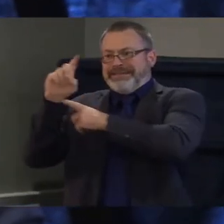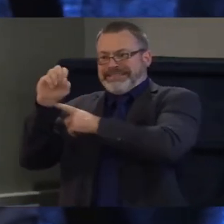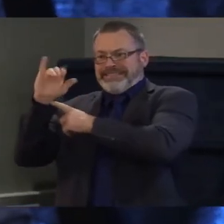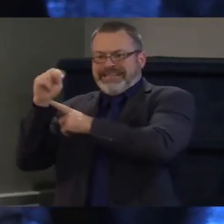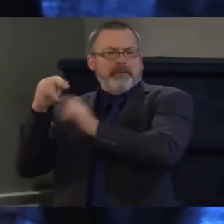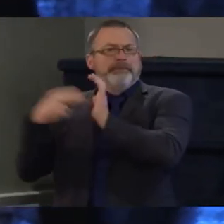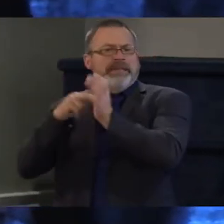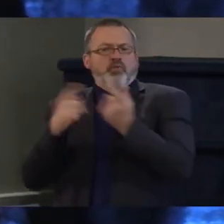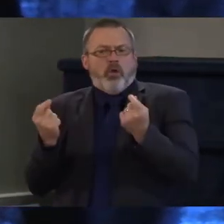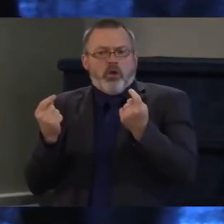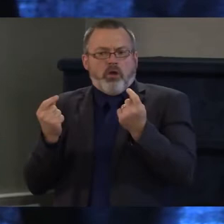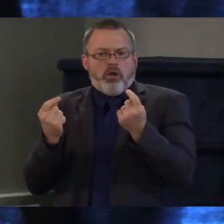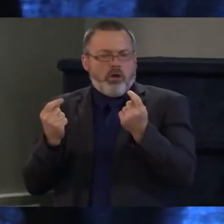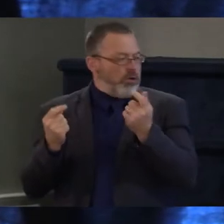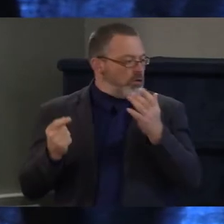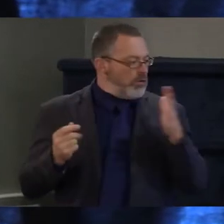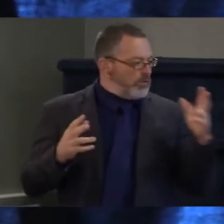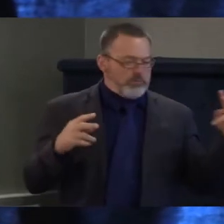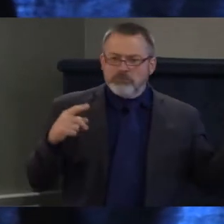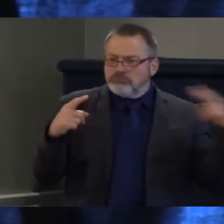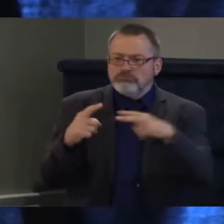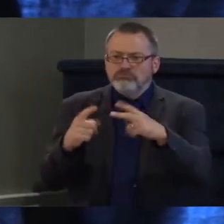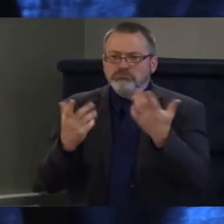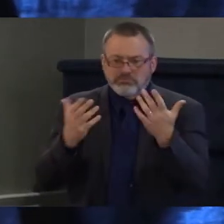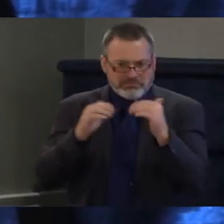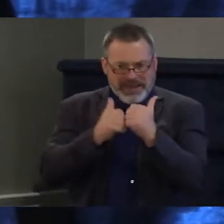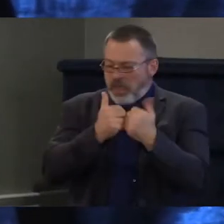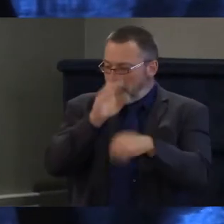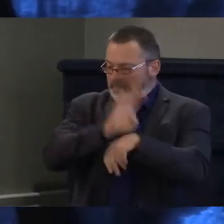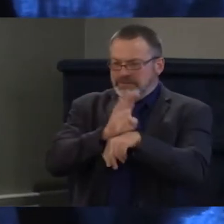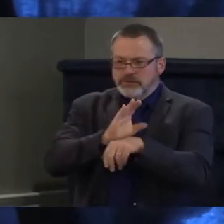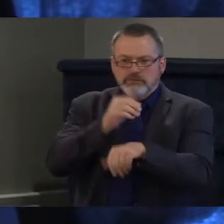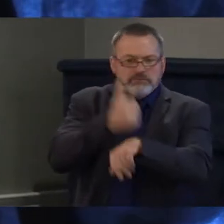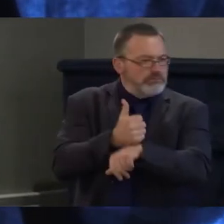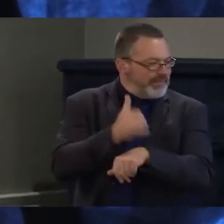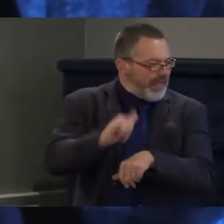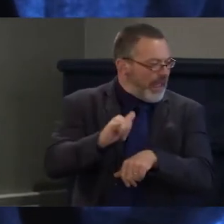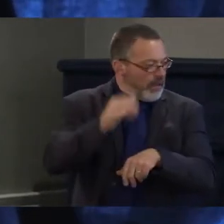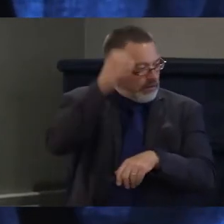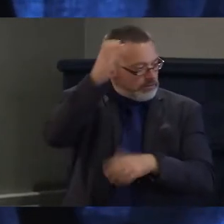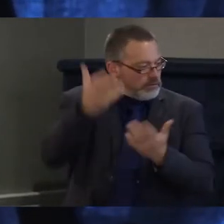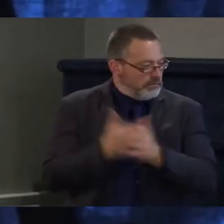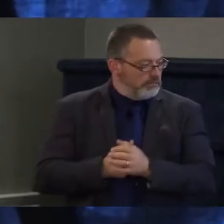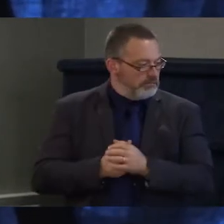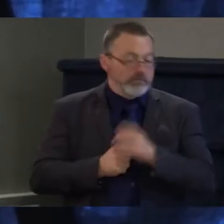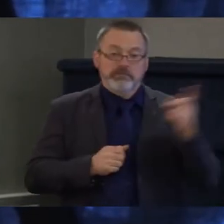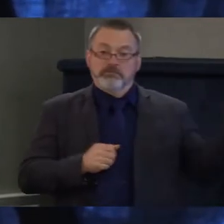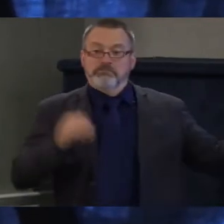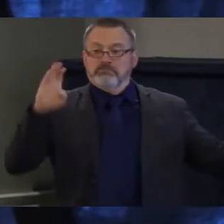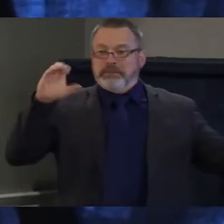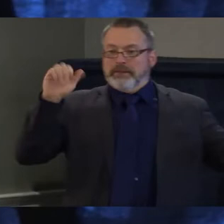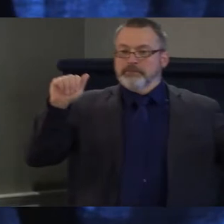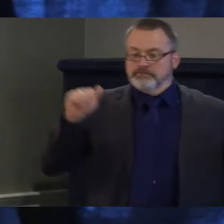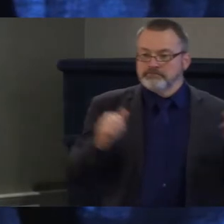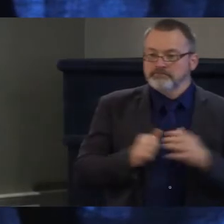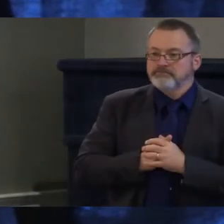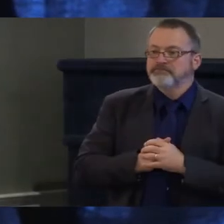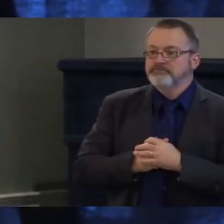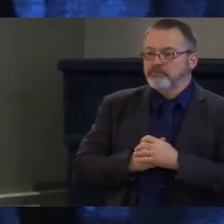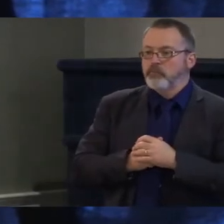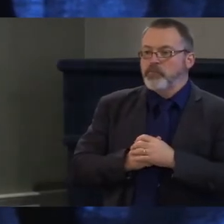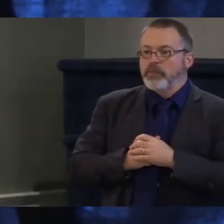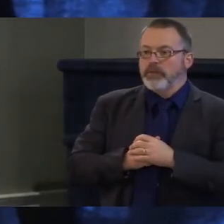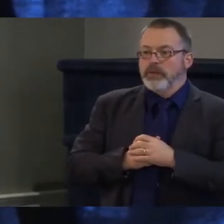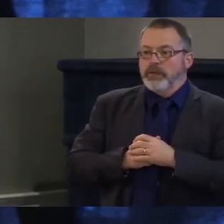to make it feasible for businesses to implement universal design? So, I think it's clear that we, here in